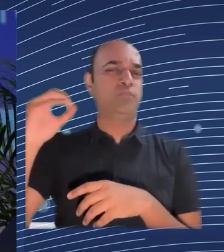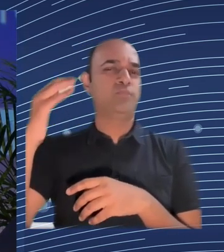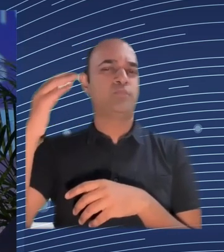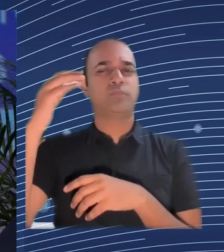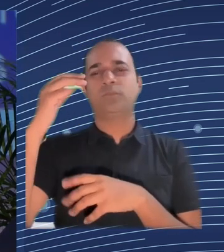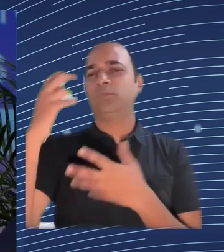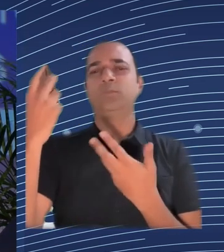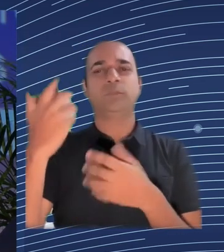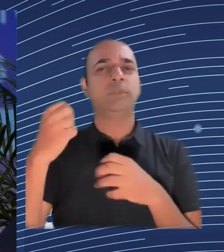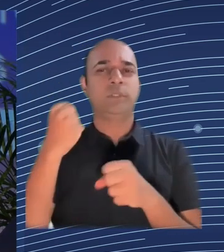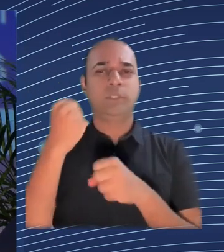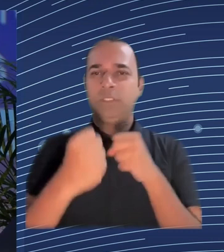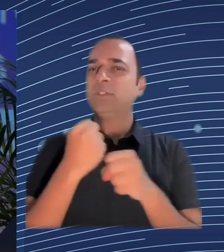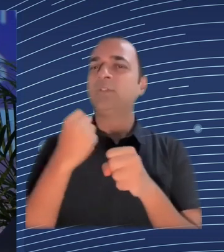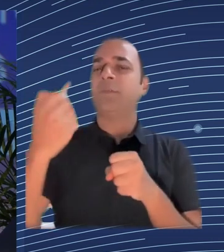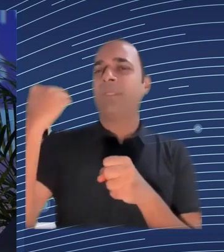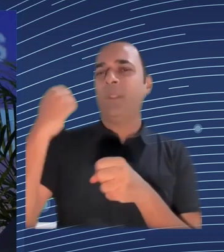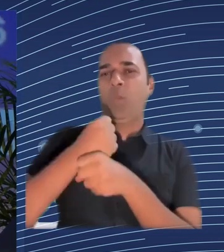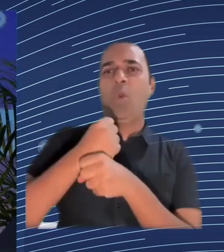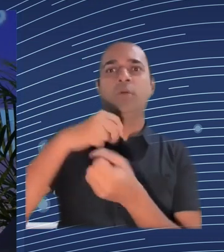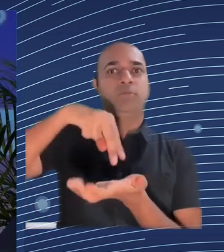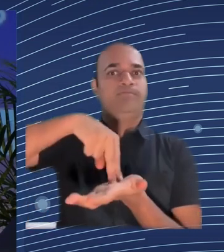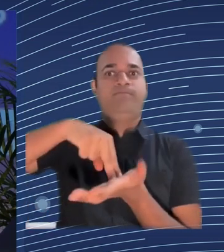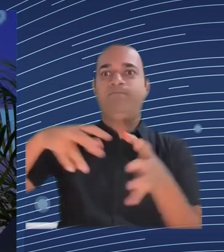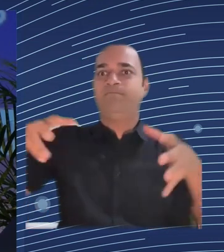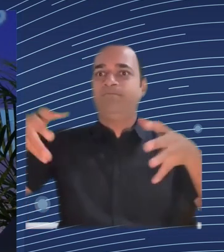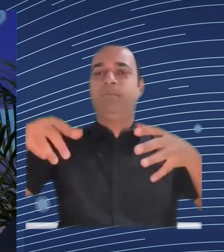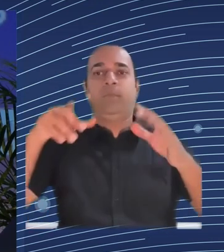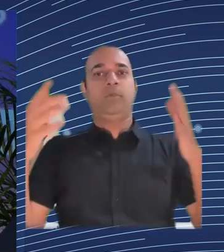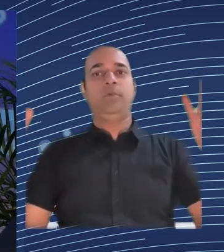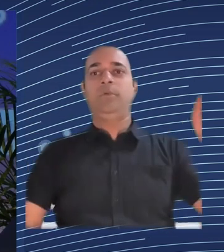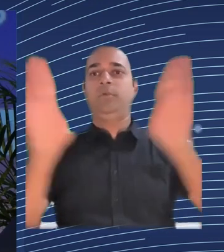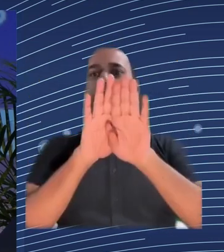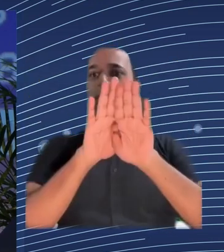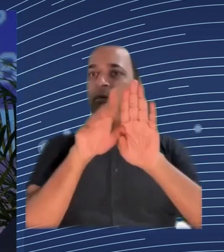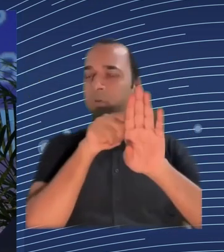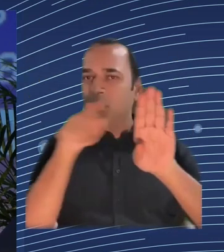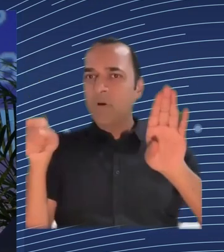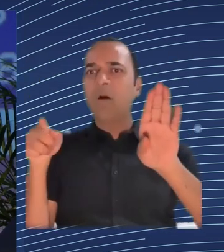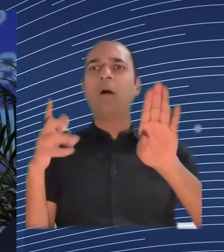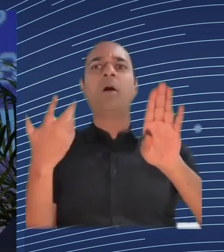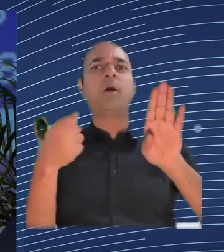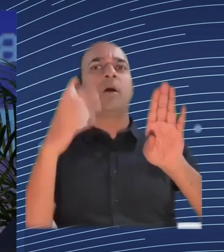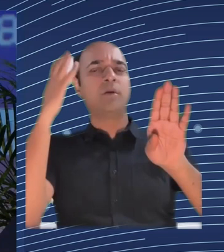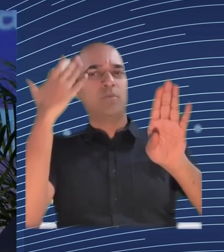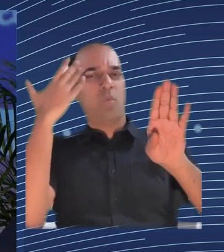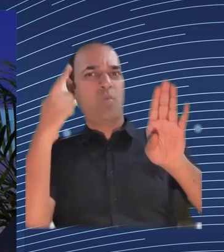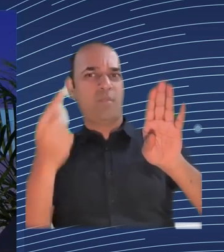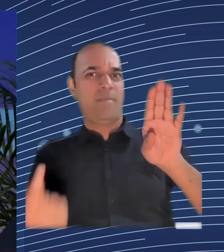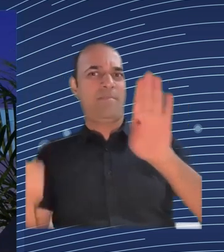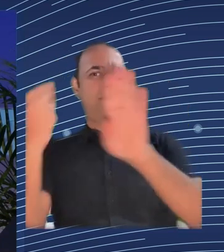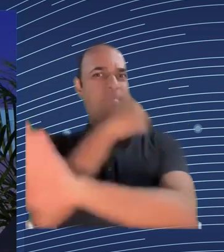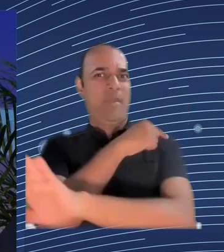management are keen to pull the ladder up and leave the workers outside so the idea of a data trust is to fill that gap